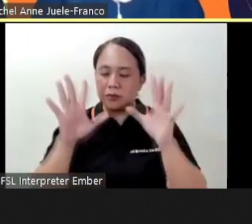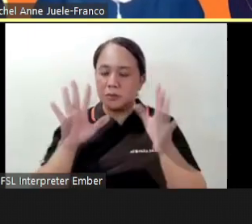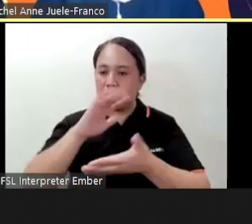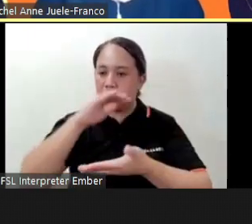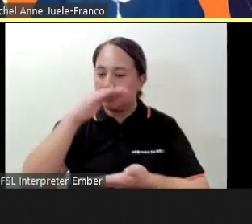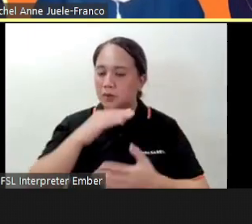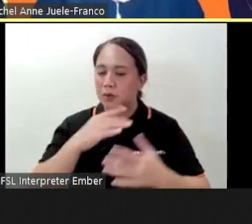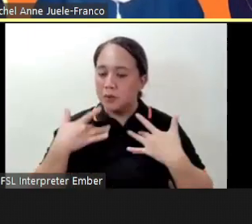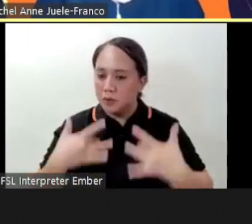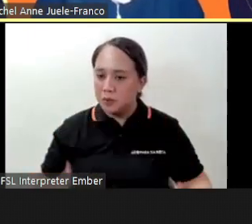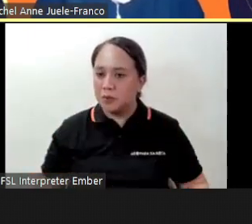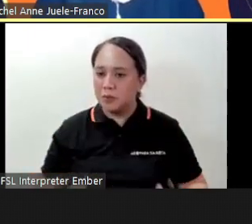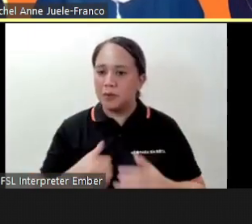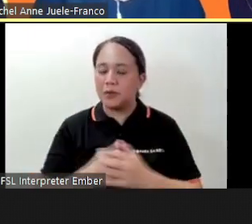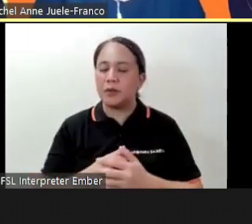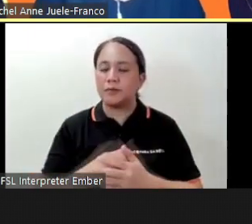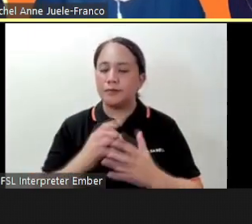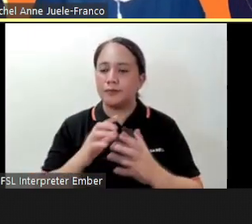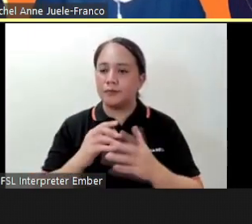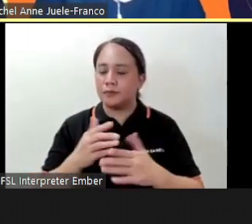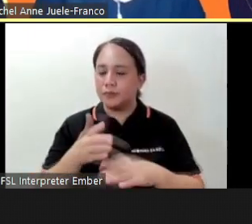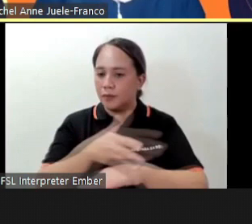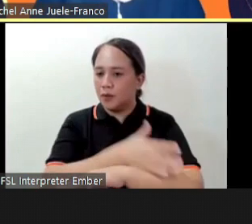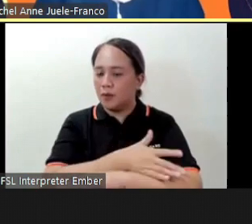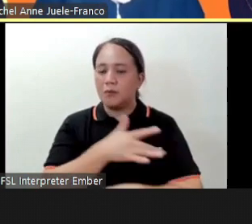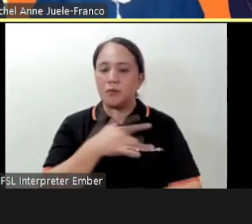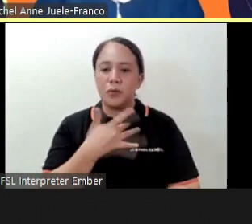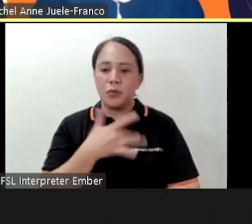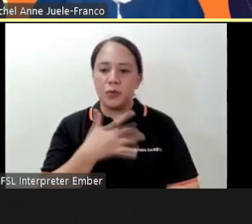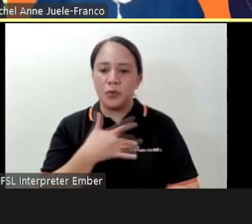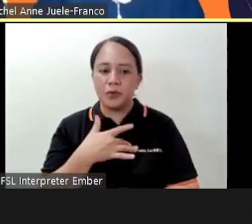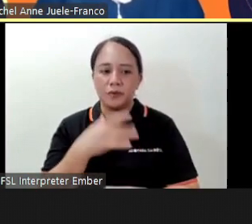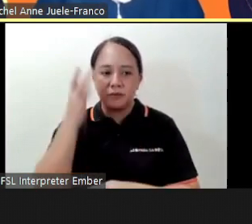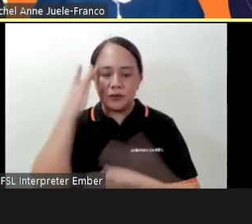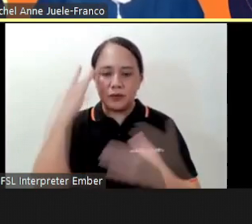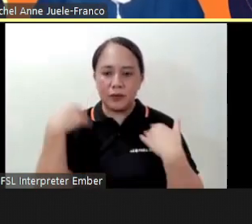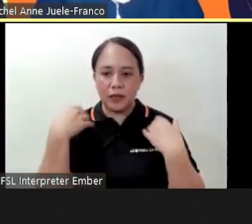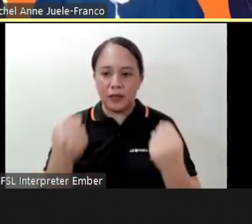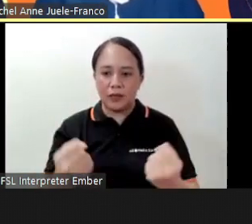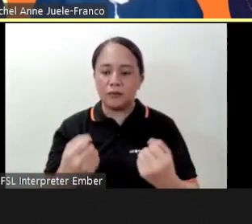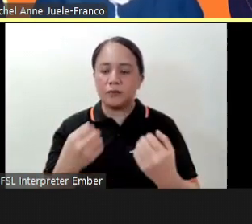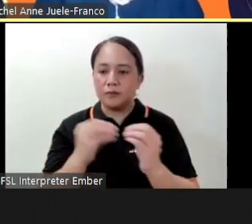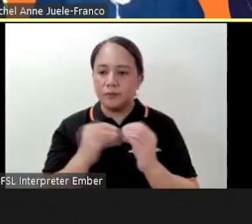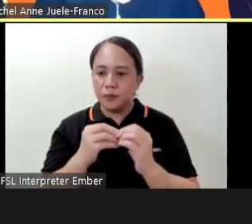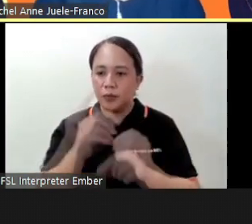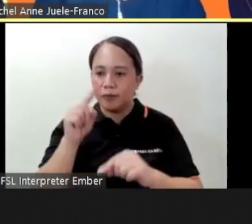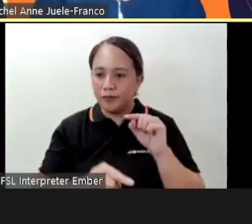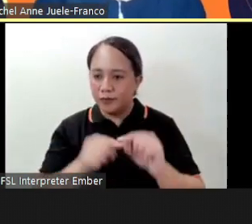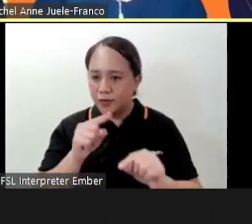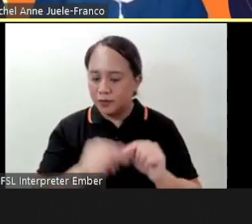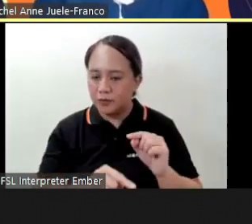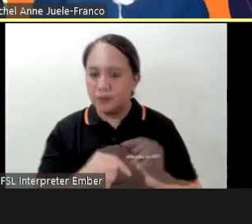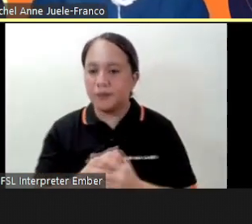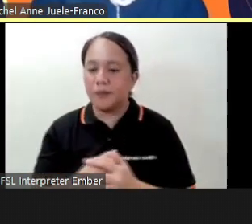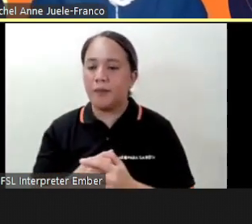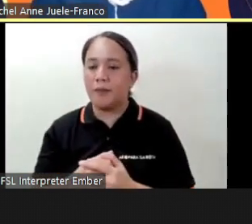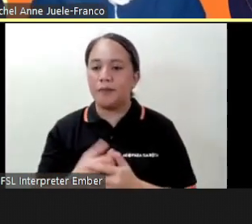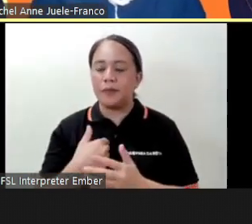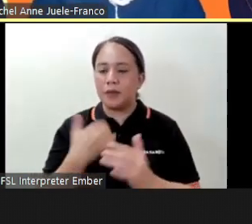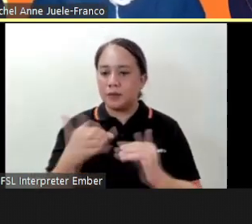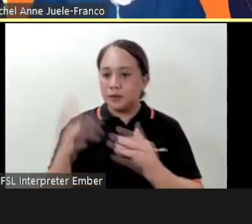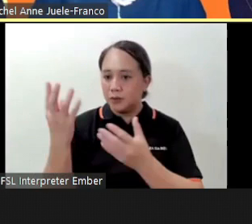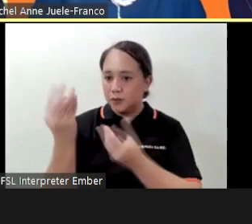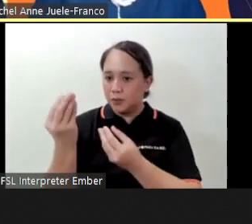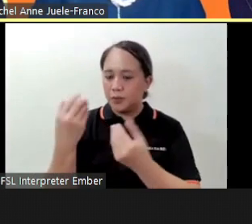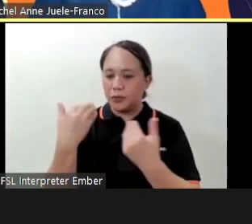overall feelings you gain physical and mental health as well as you gain more friends just an update